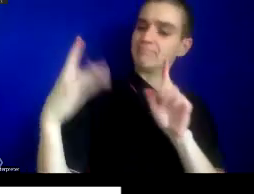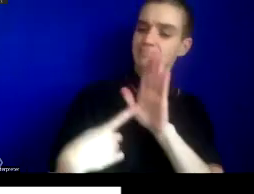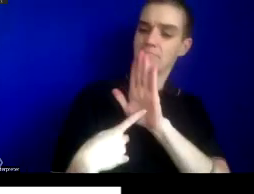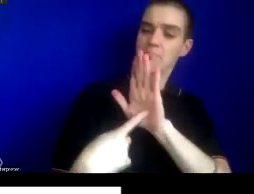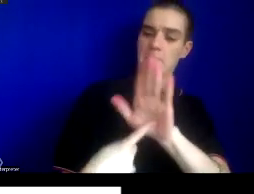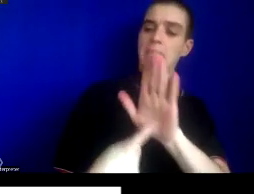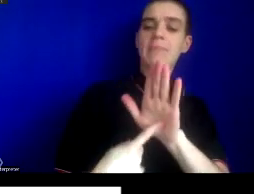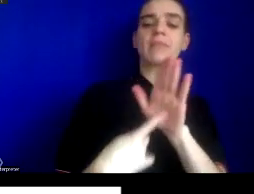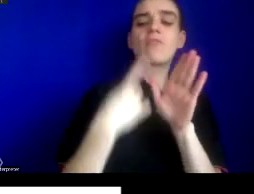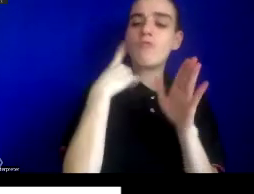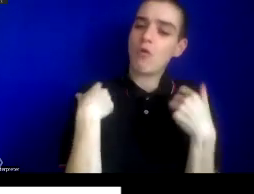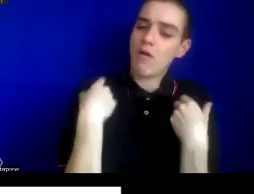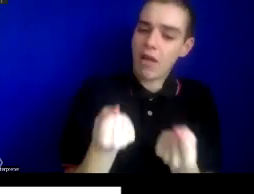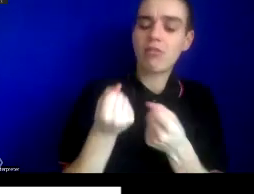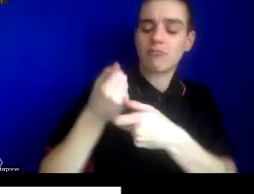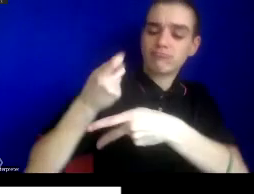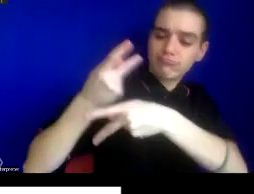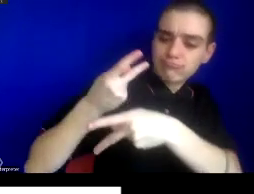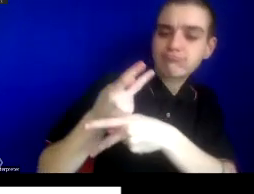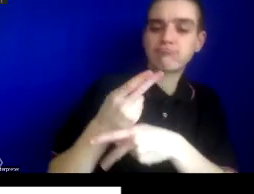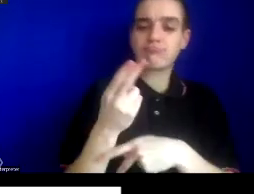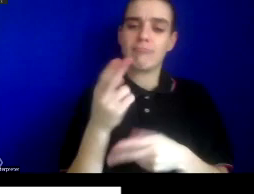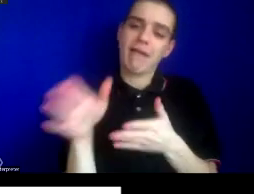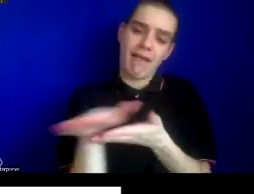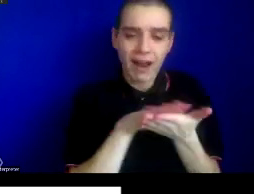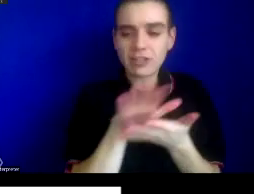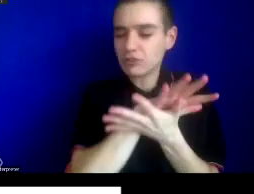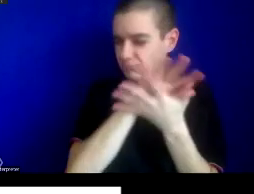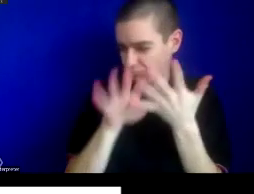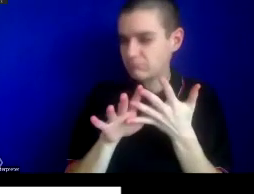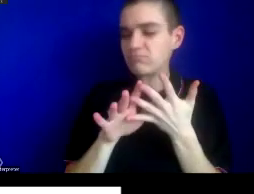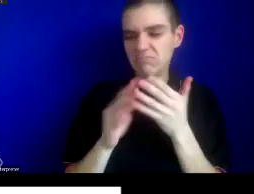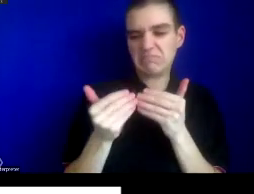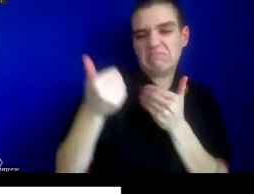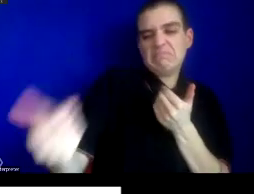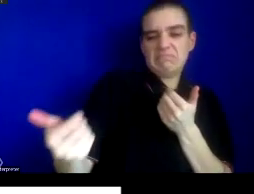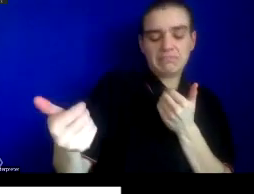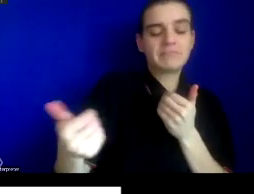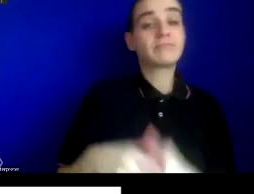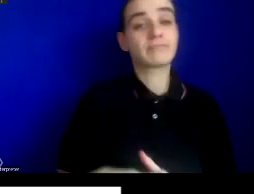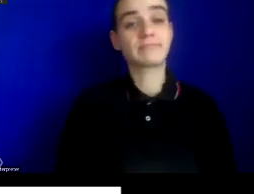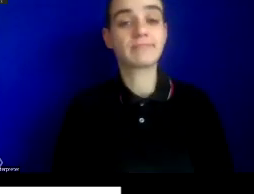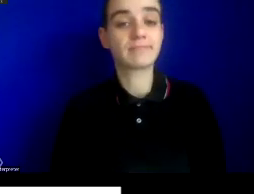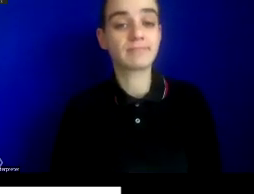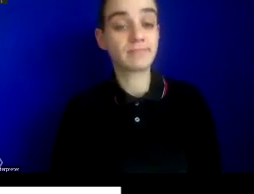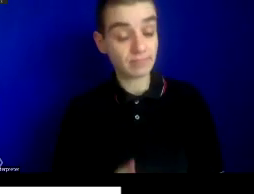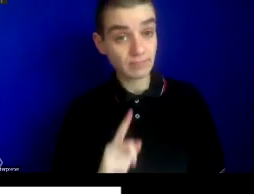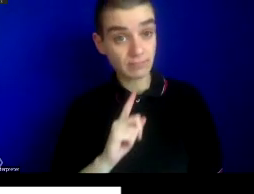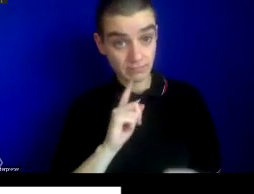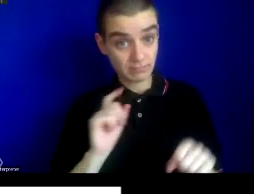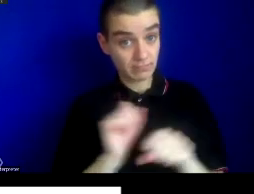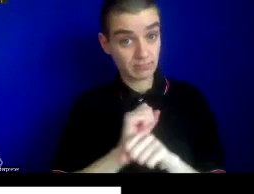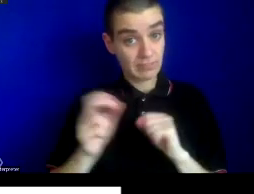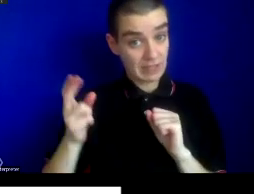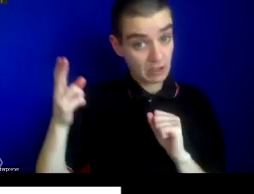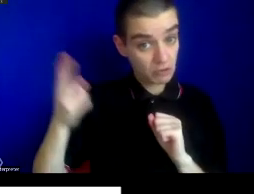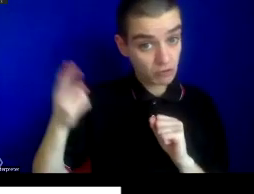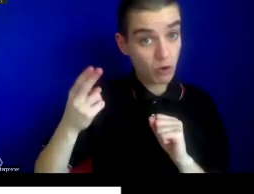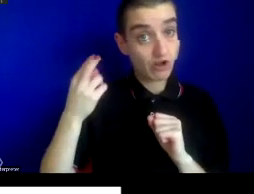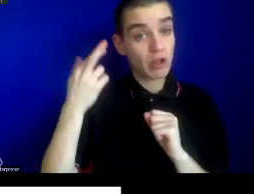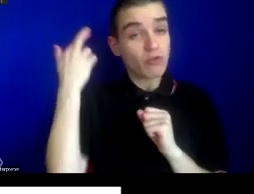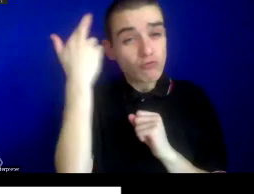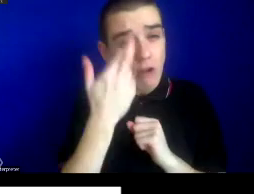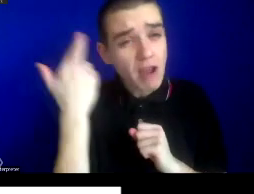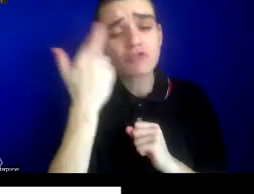risk from the diseases of much of the rest of the world. But for what ends? What have historically been the rationales and justification